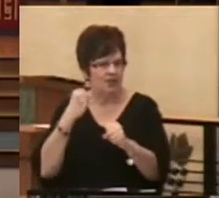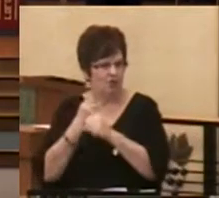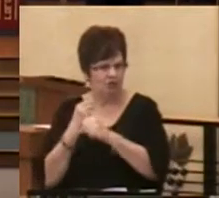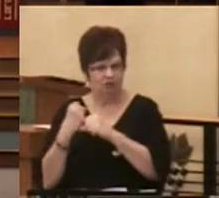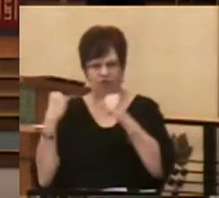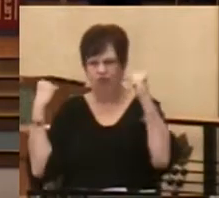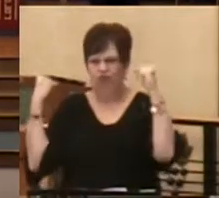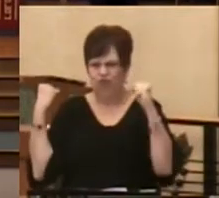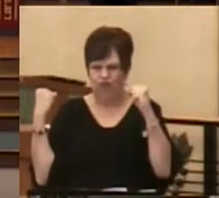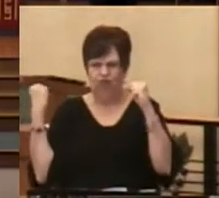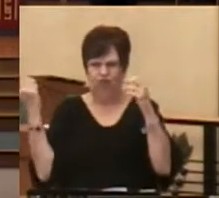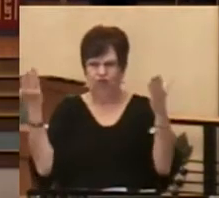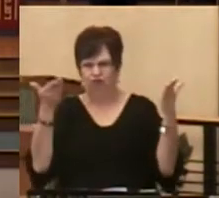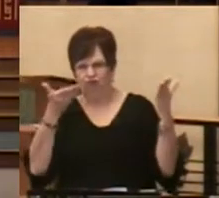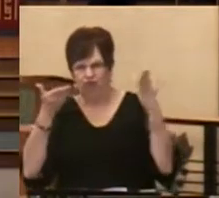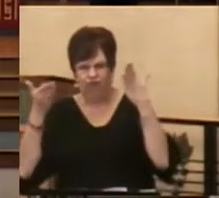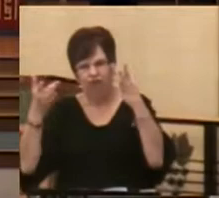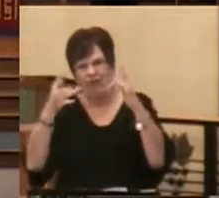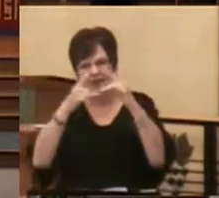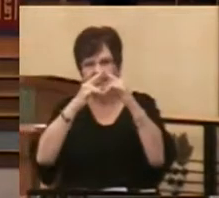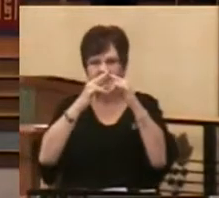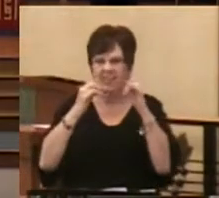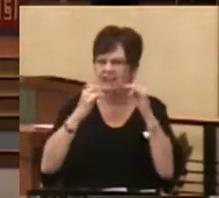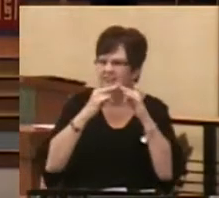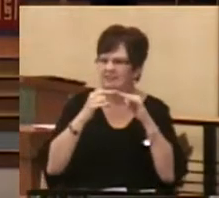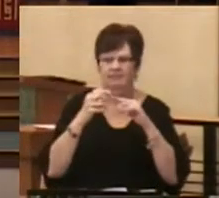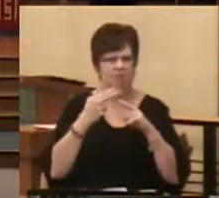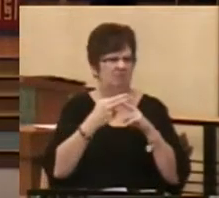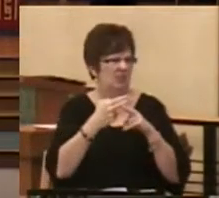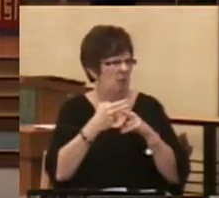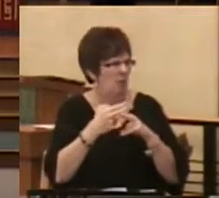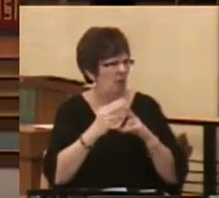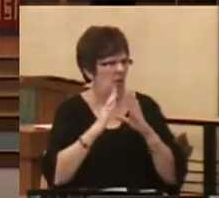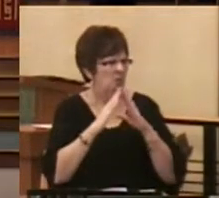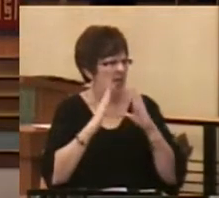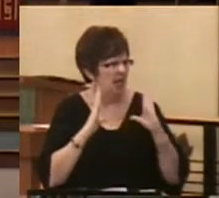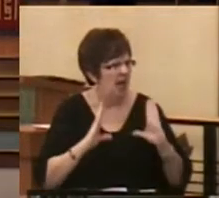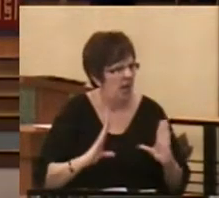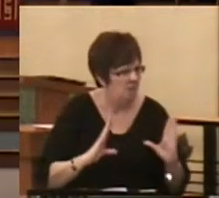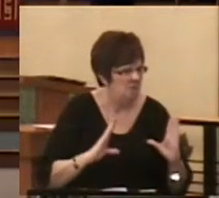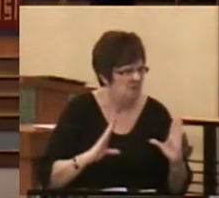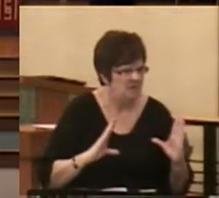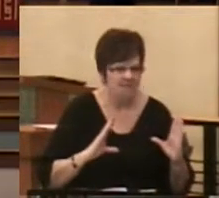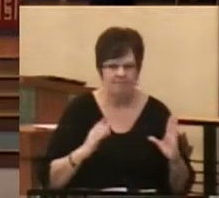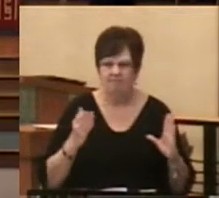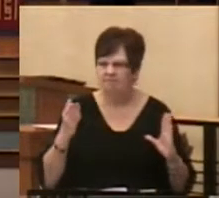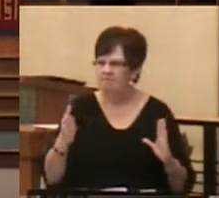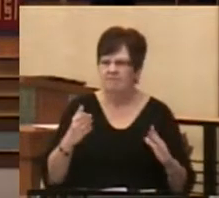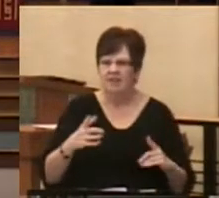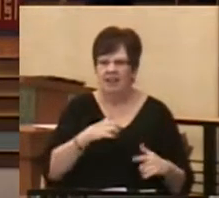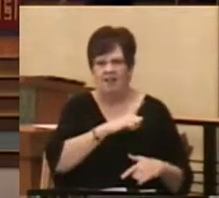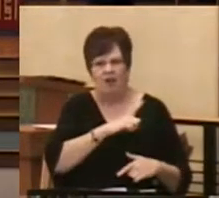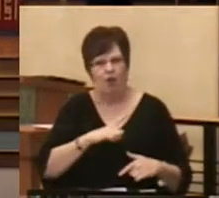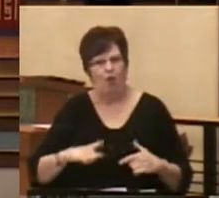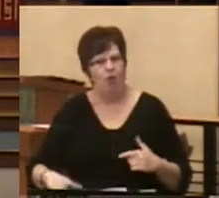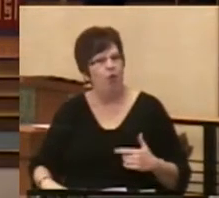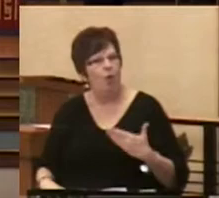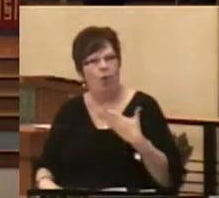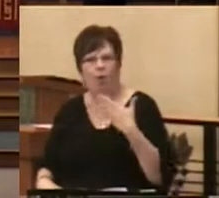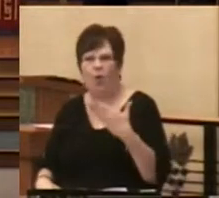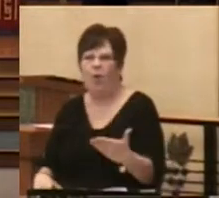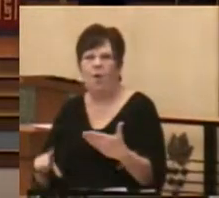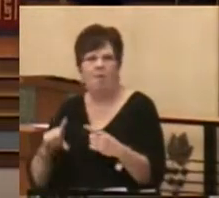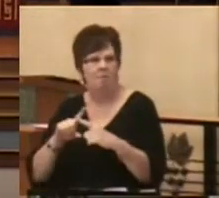reside in tents or temporary housing. The presence of the Lord. But